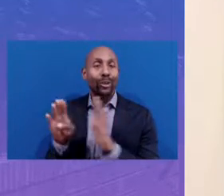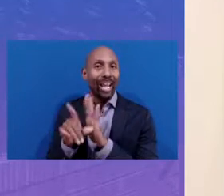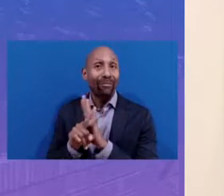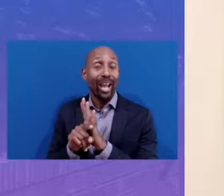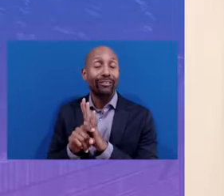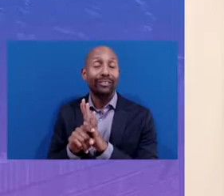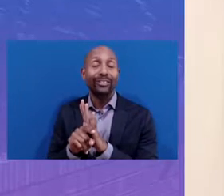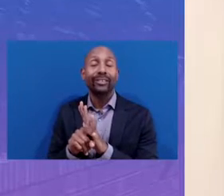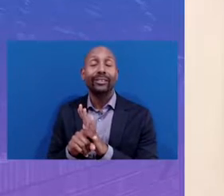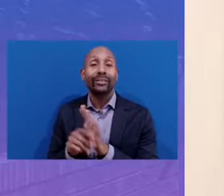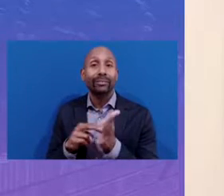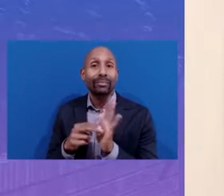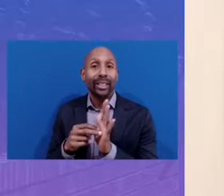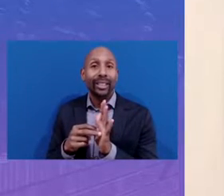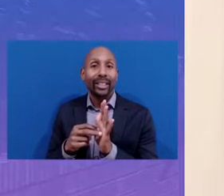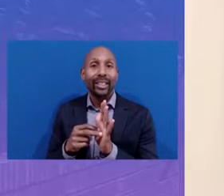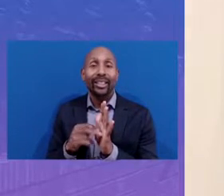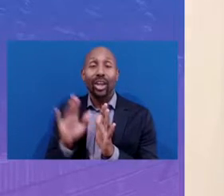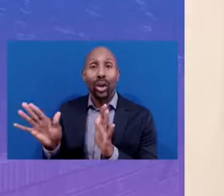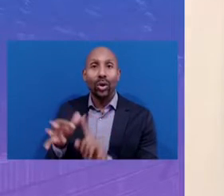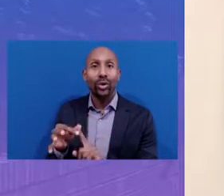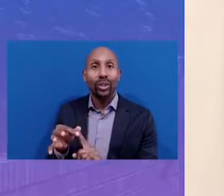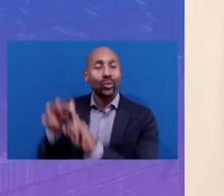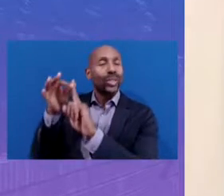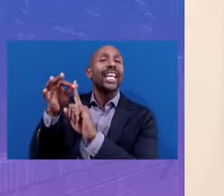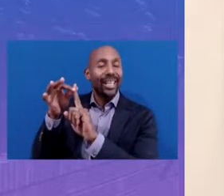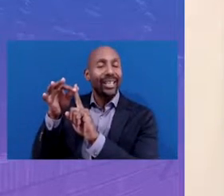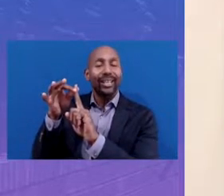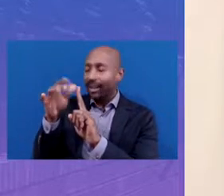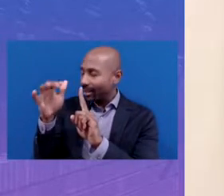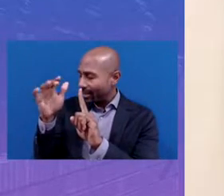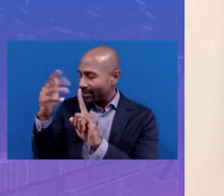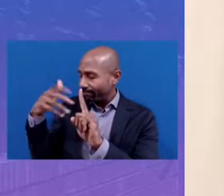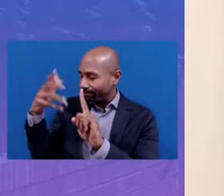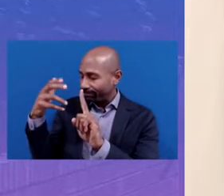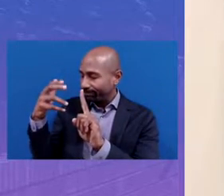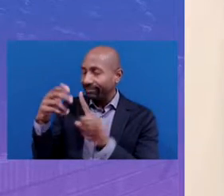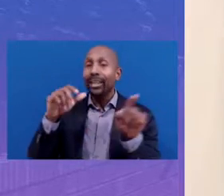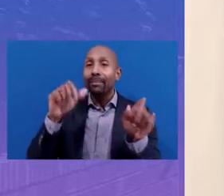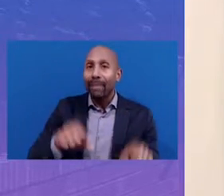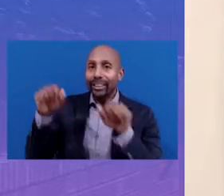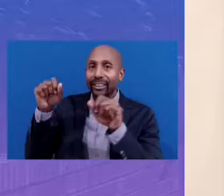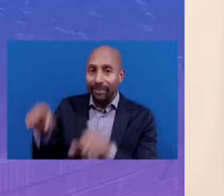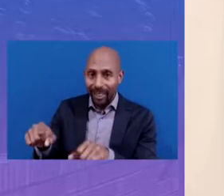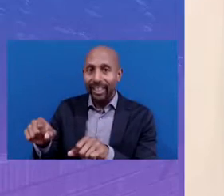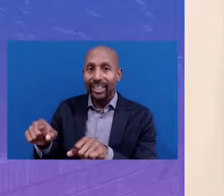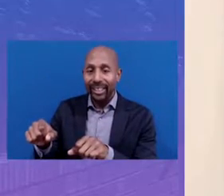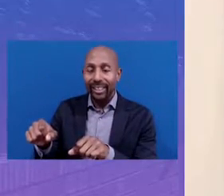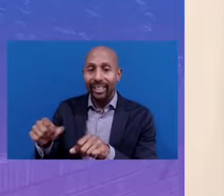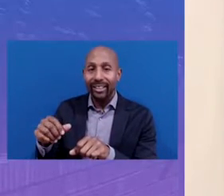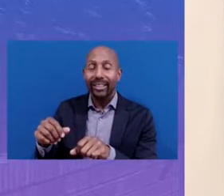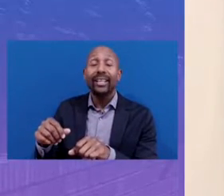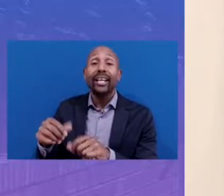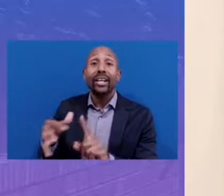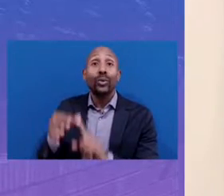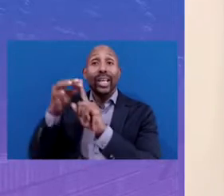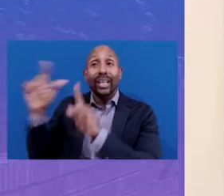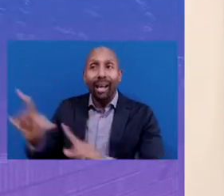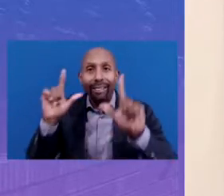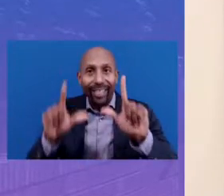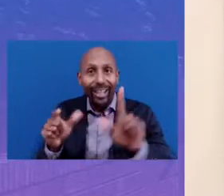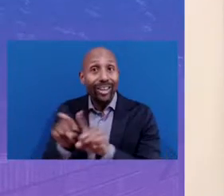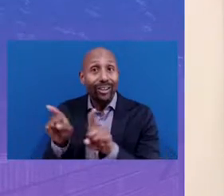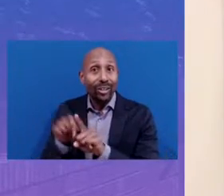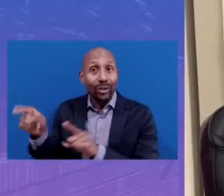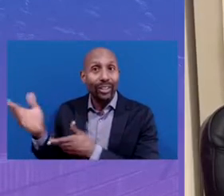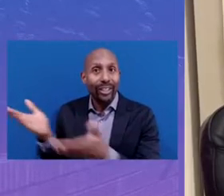can really, she has a very unique possibility and lens that she brings